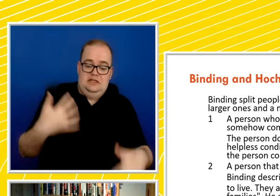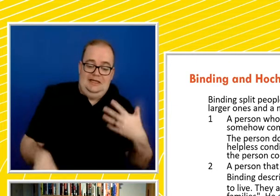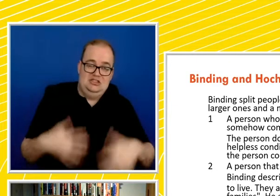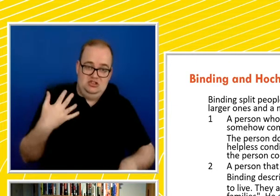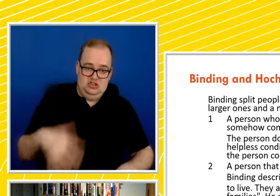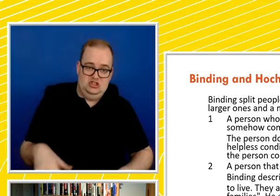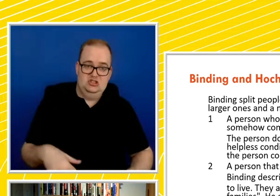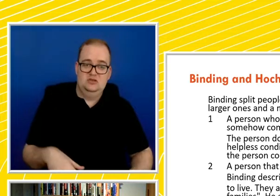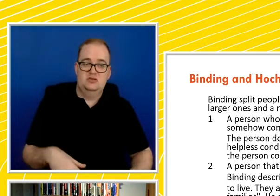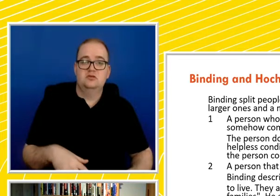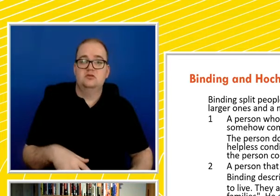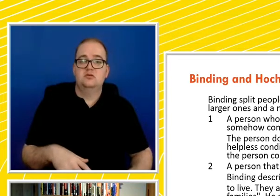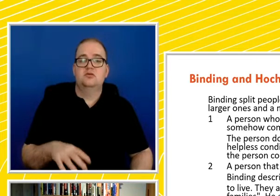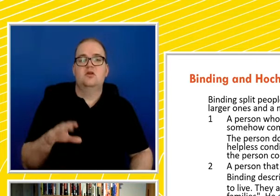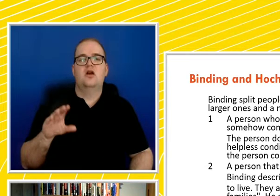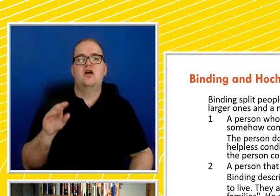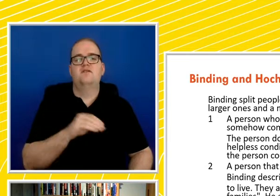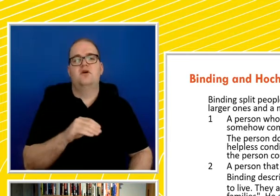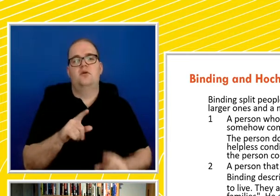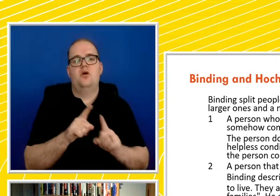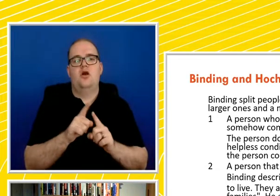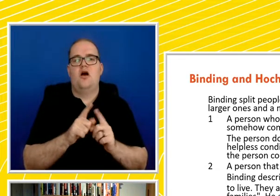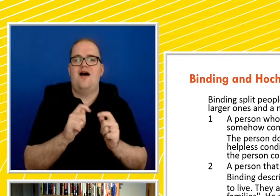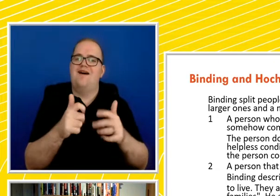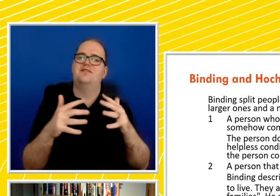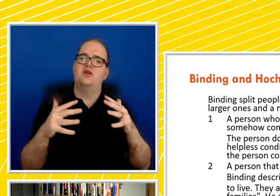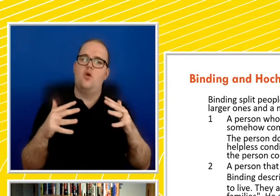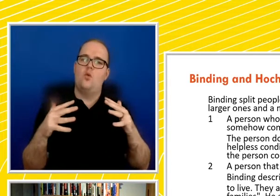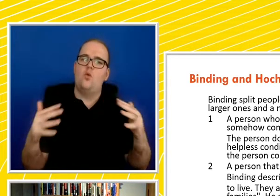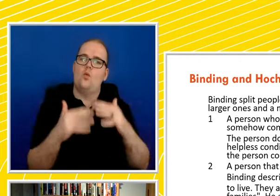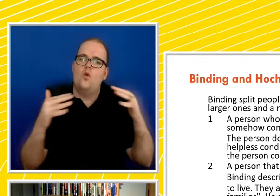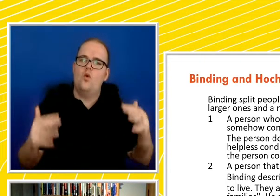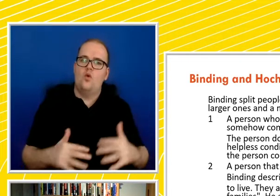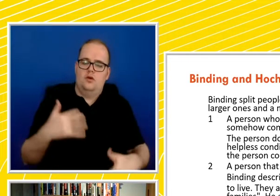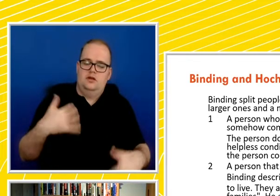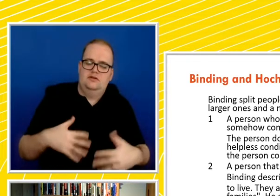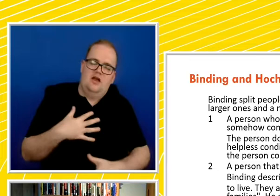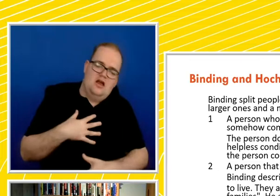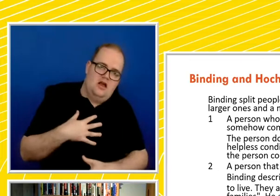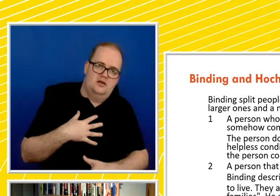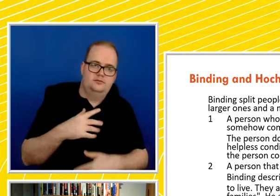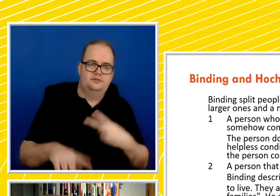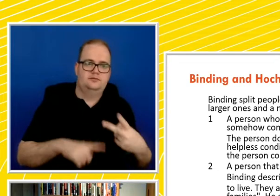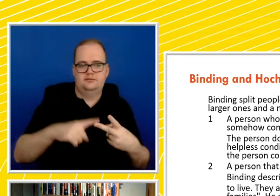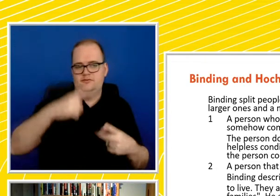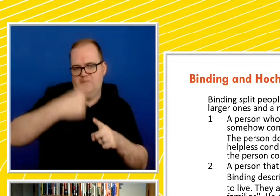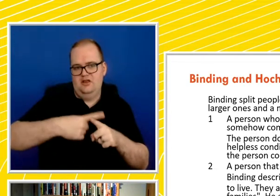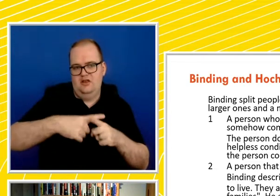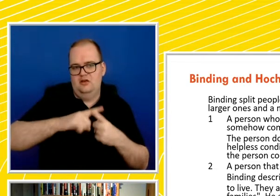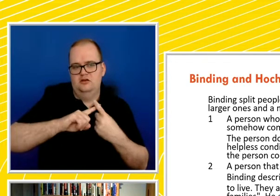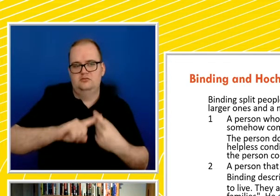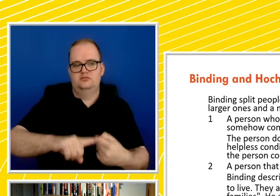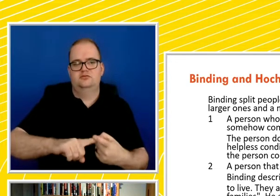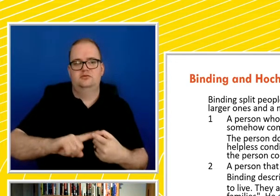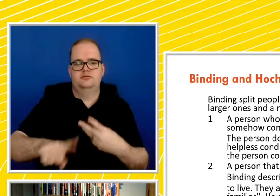long-term survival of post-World War I veterans, was terminally ill, and has somehow communicated their wish to